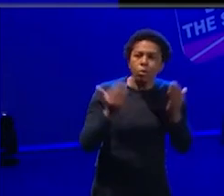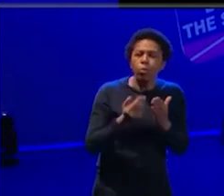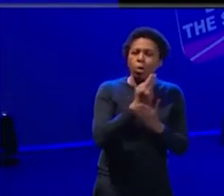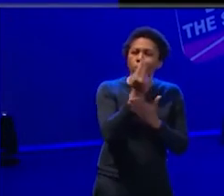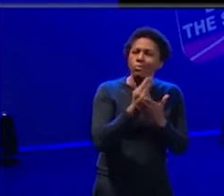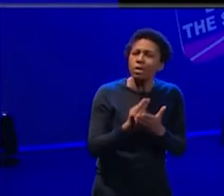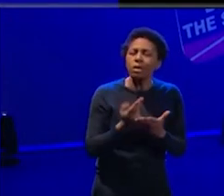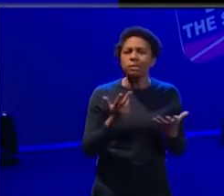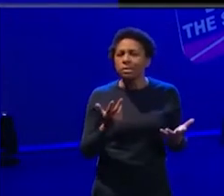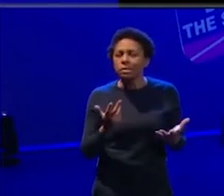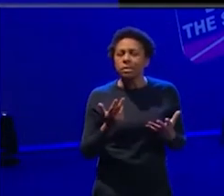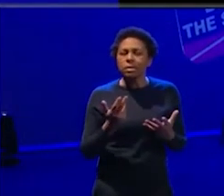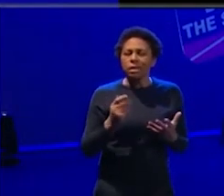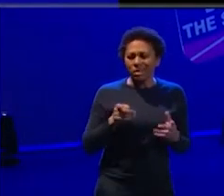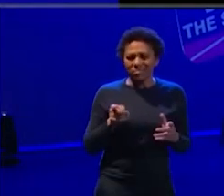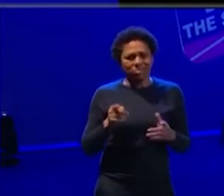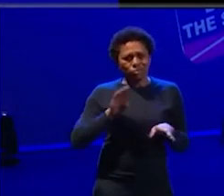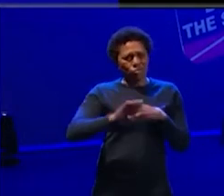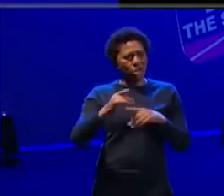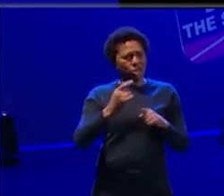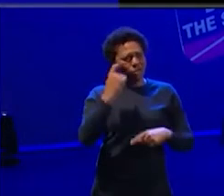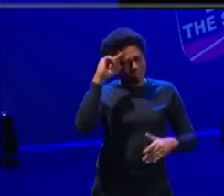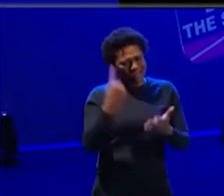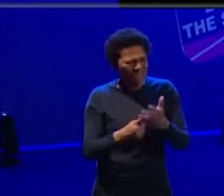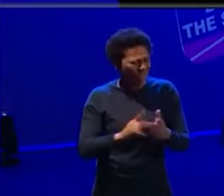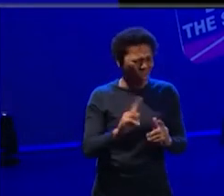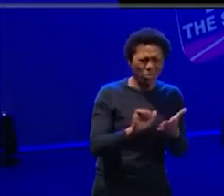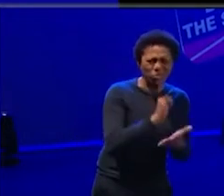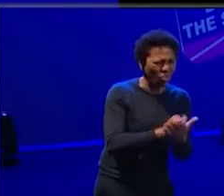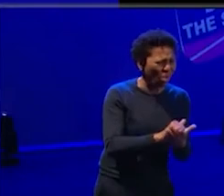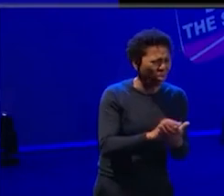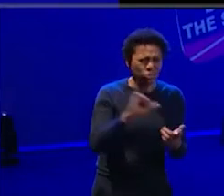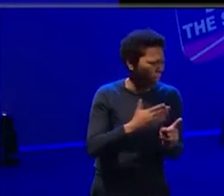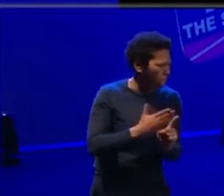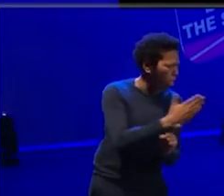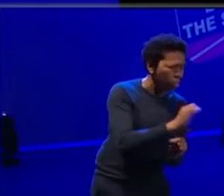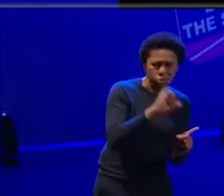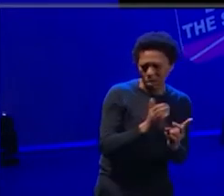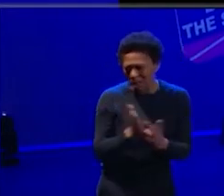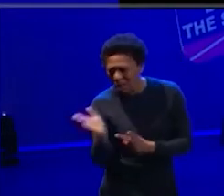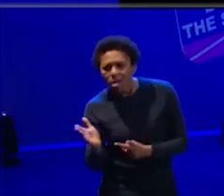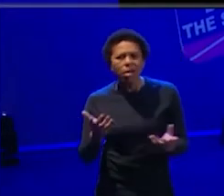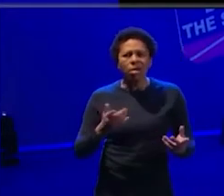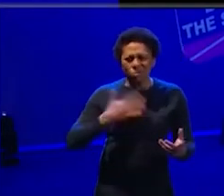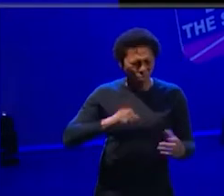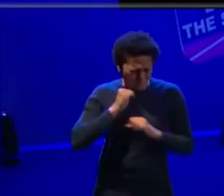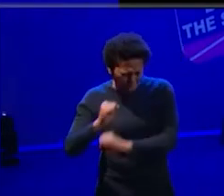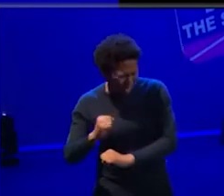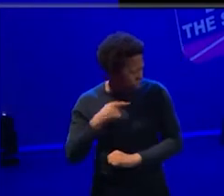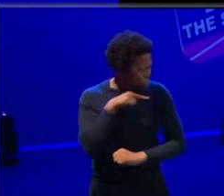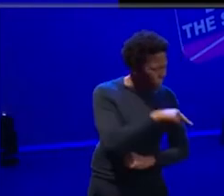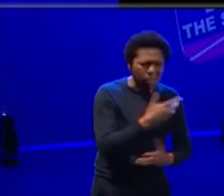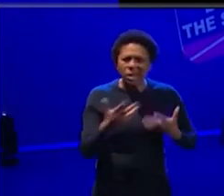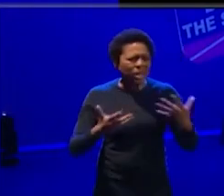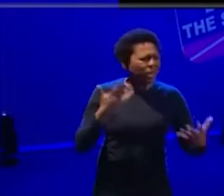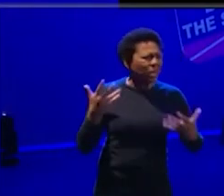in and make those decisions as to, is this actually something for me? Is this something that I want to commit to? How do I